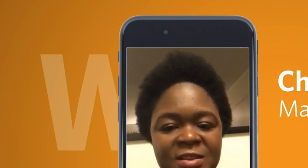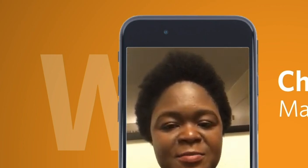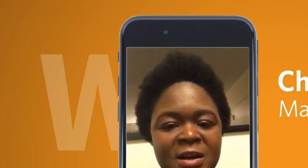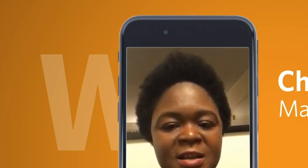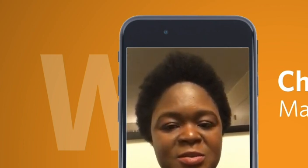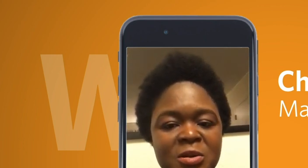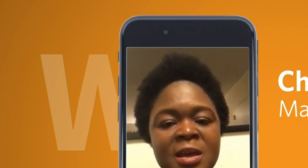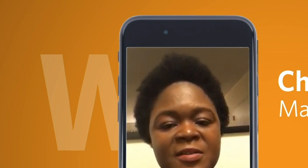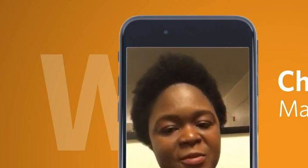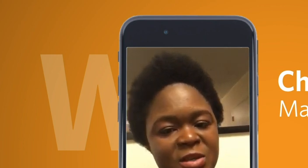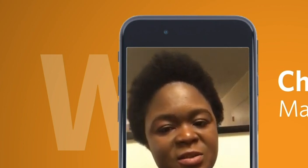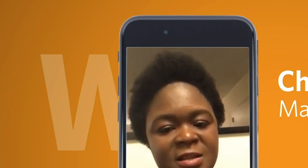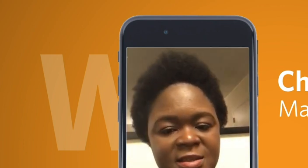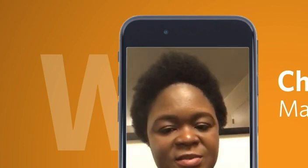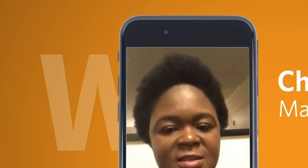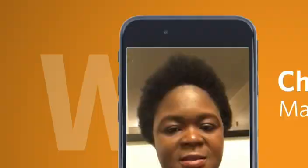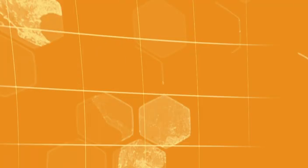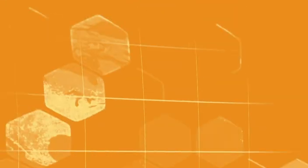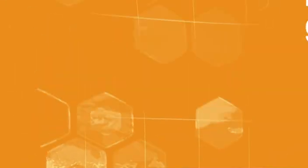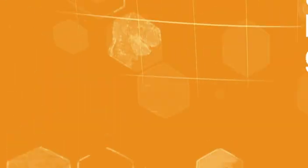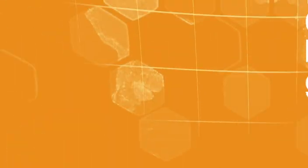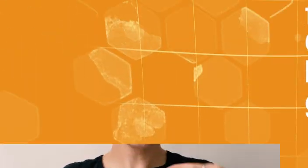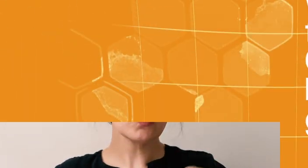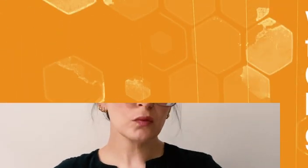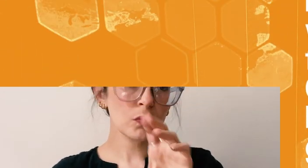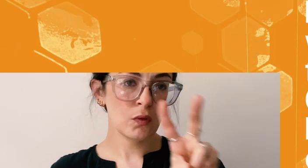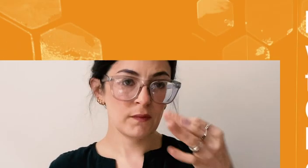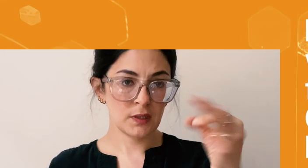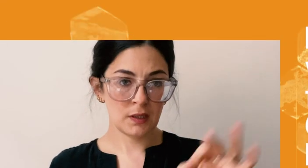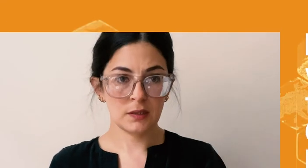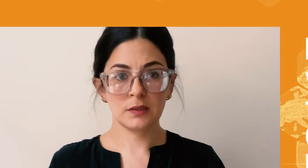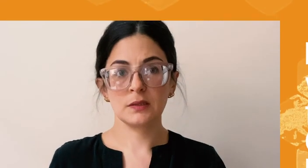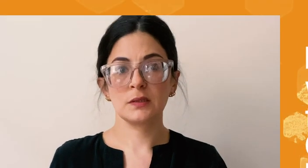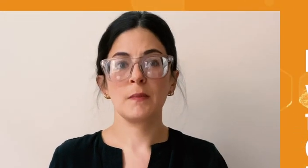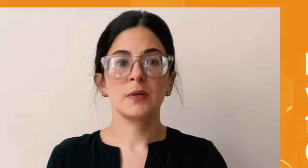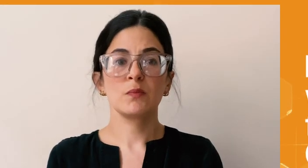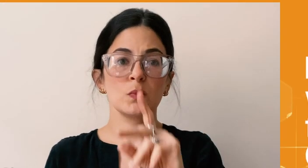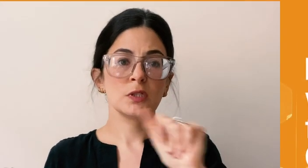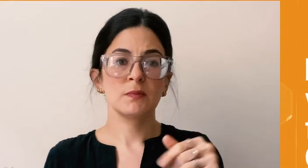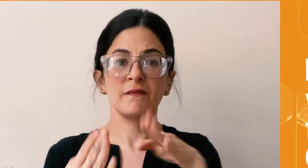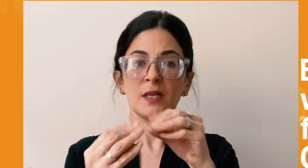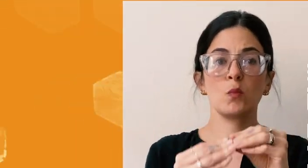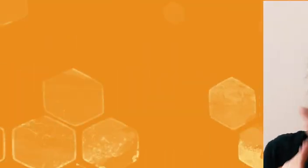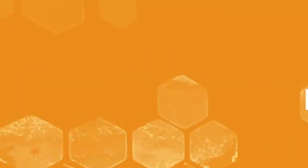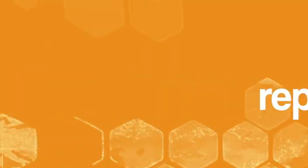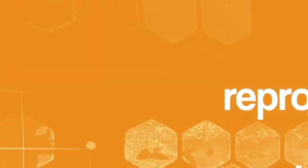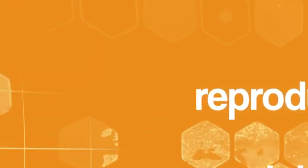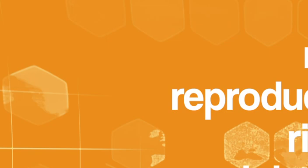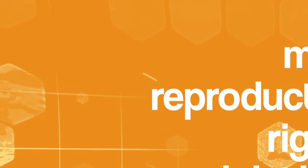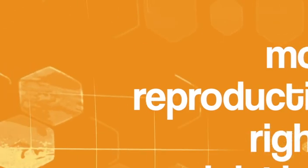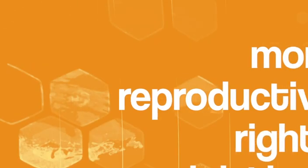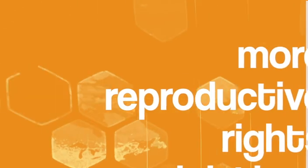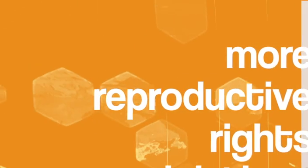and yet they face barriers to information and services. The barriers persons with disabilities face during COVID-19 are becoming even